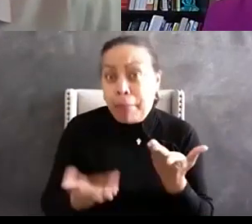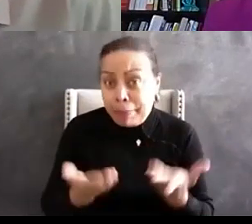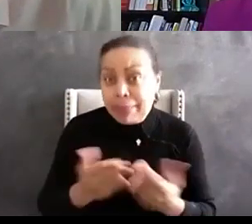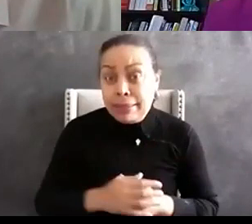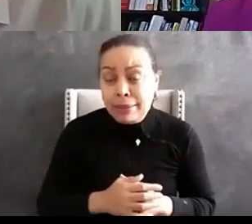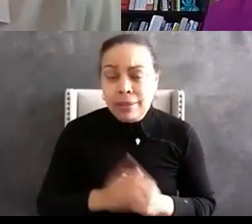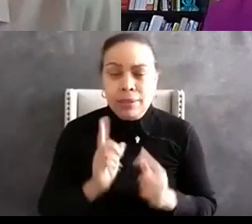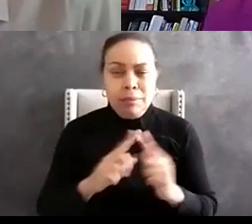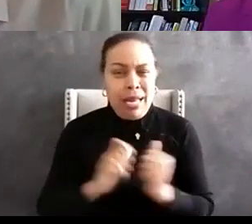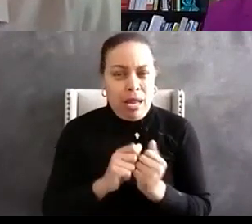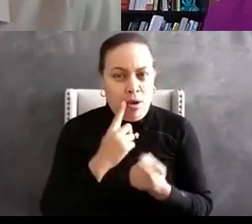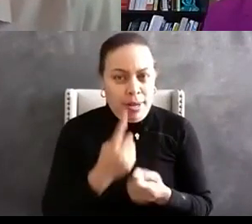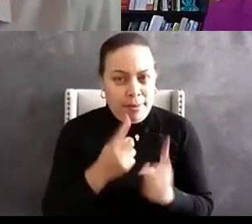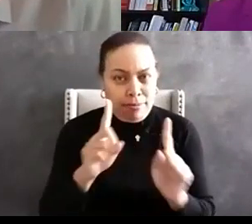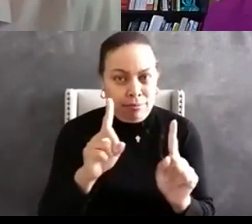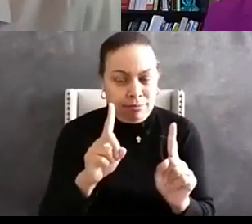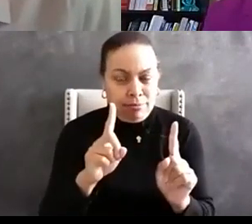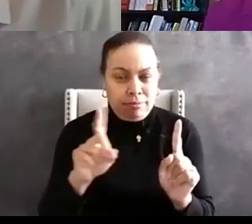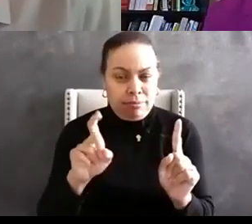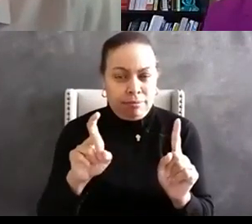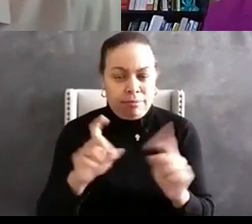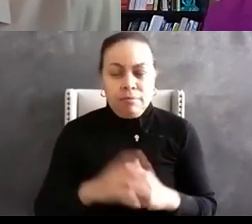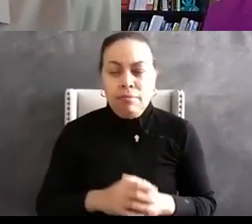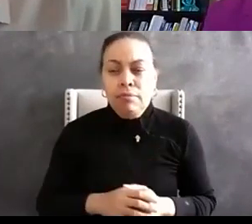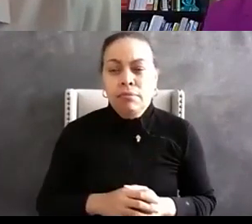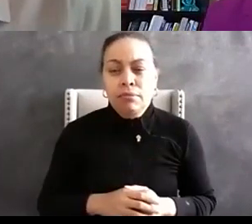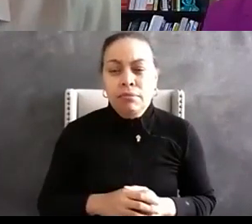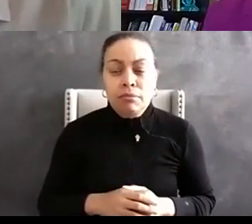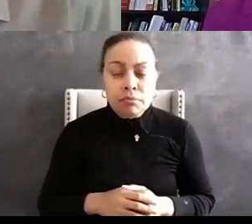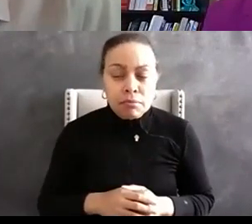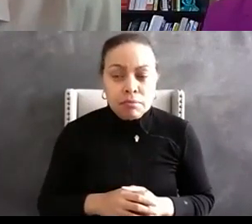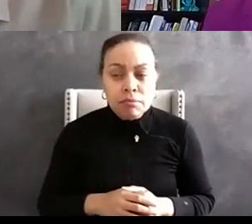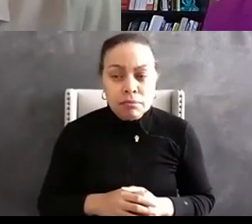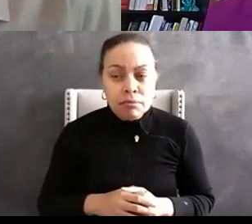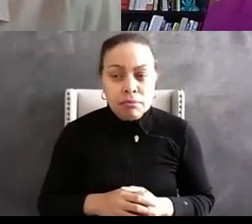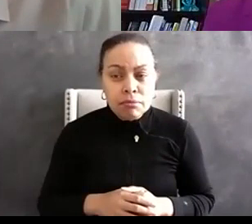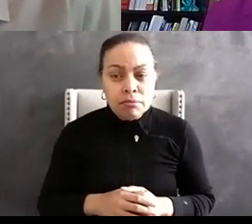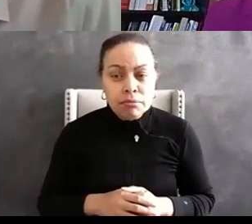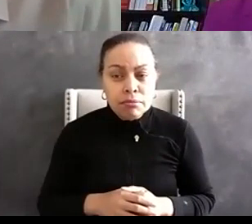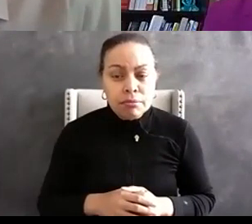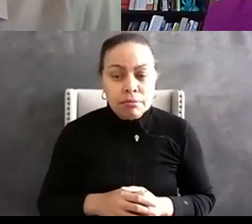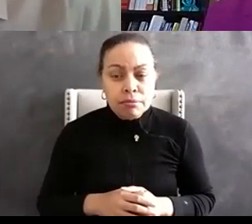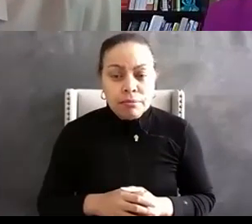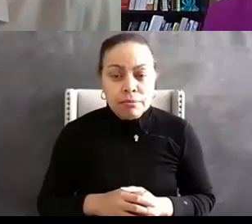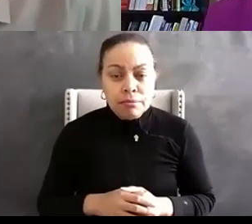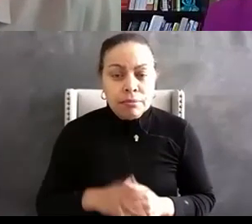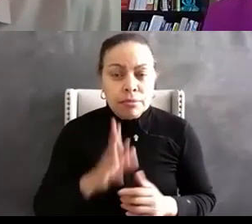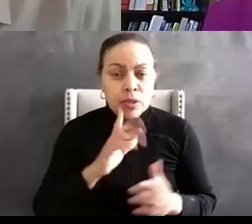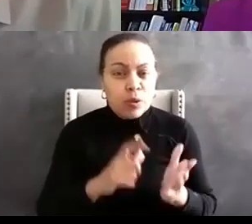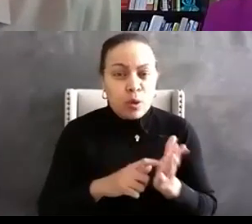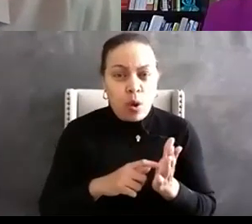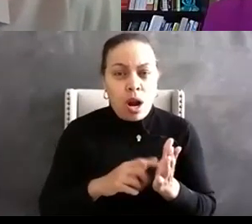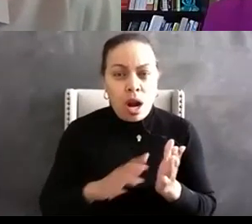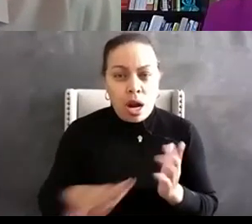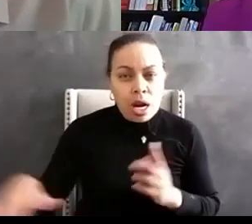any success of a of this program which would be a a uh a public involvement